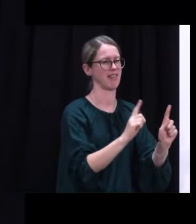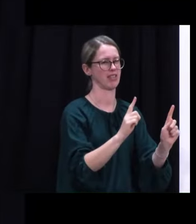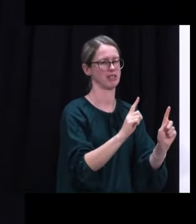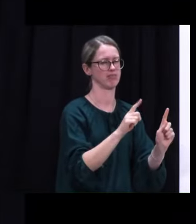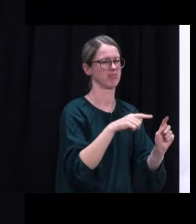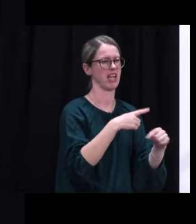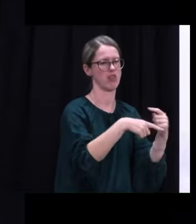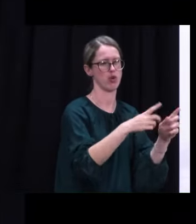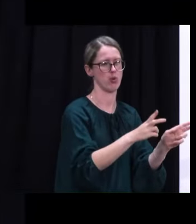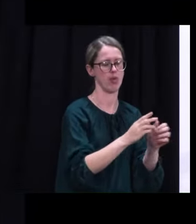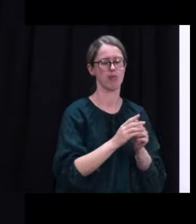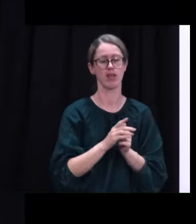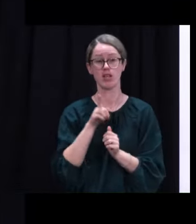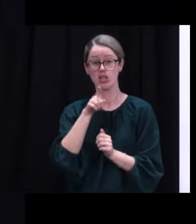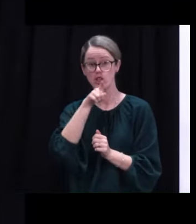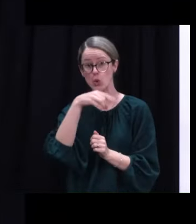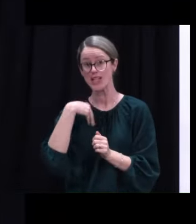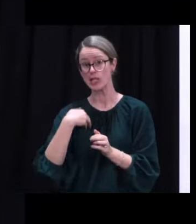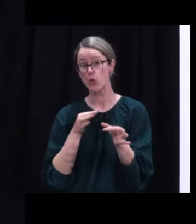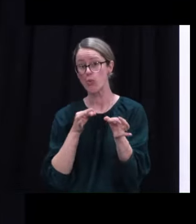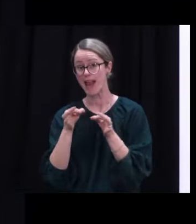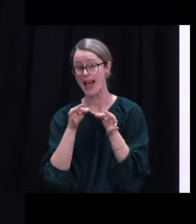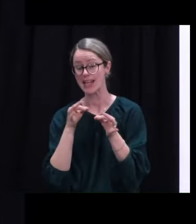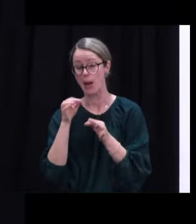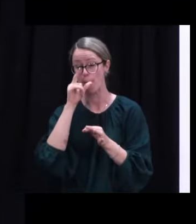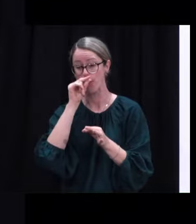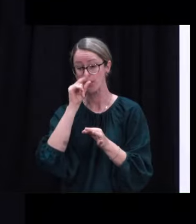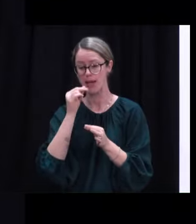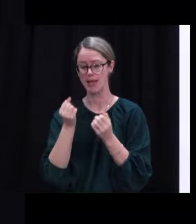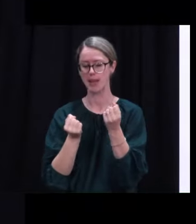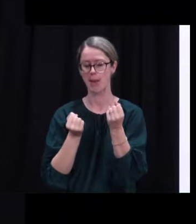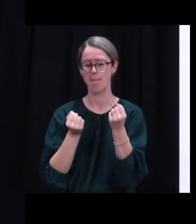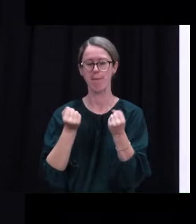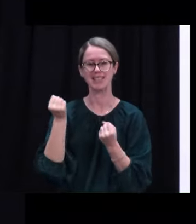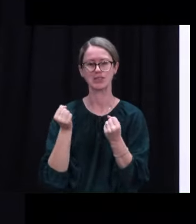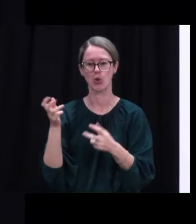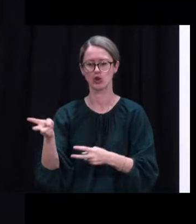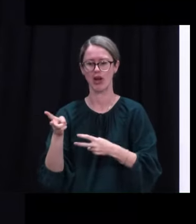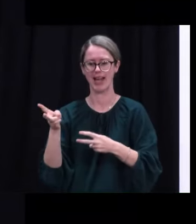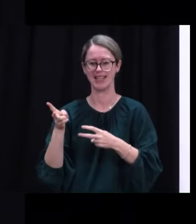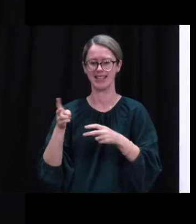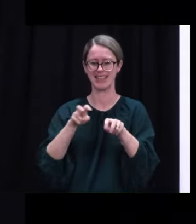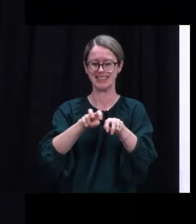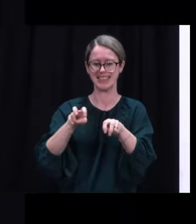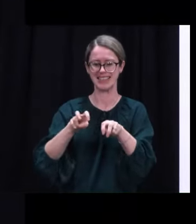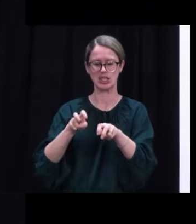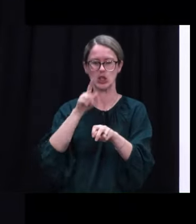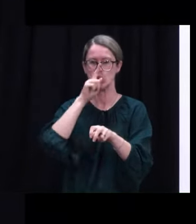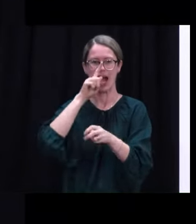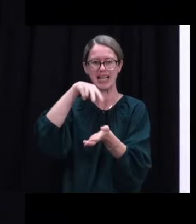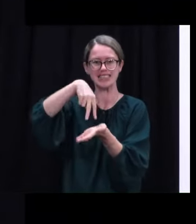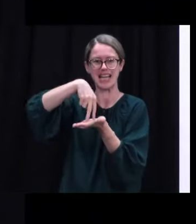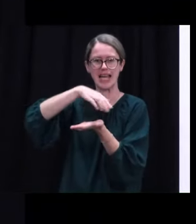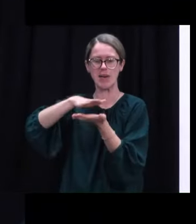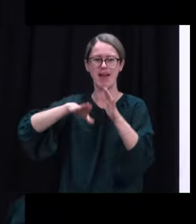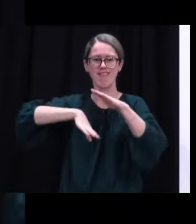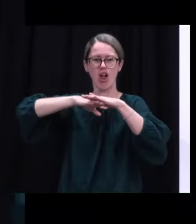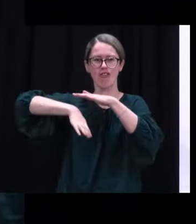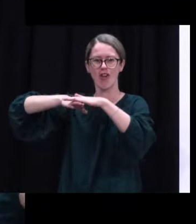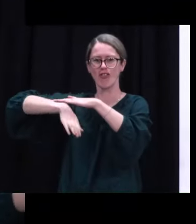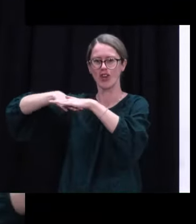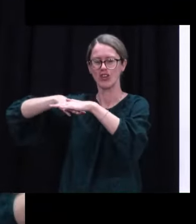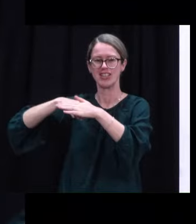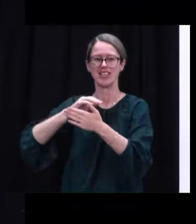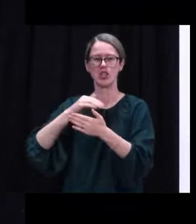it is important you think ahead and plan your journey. There may not be enough seats available on the trip you would normally take, meaning that you may need to wait for the next service instead.